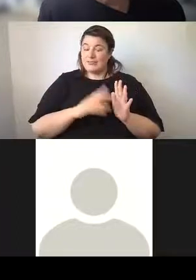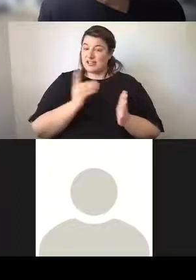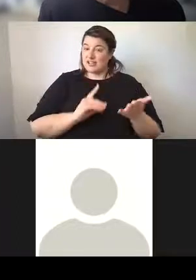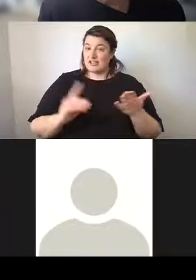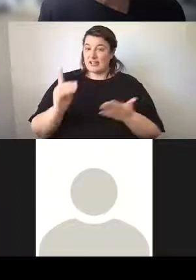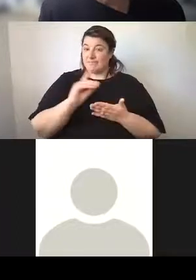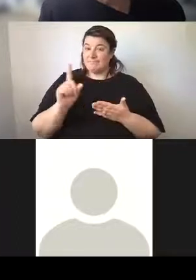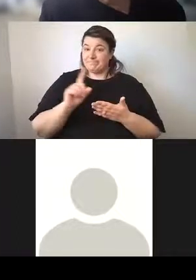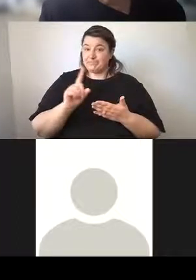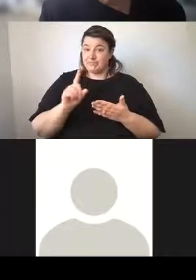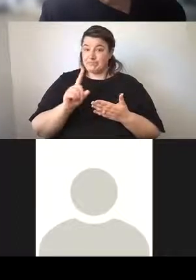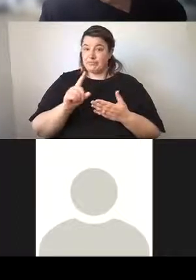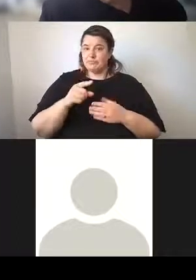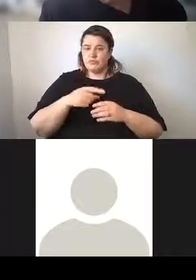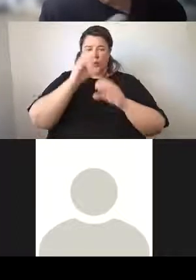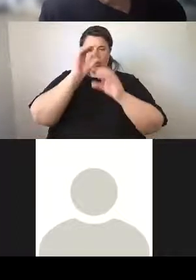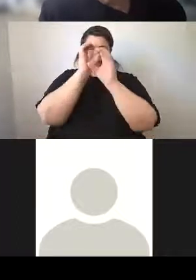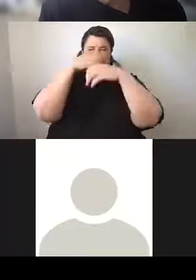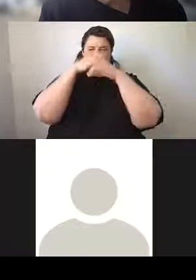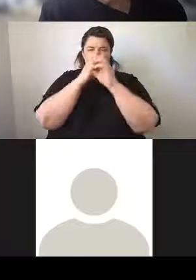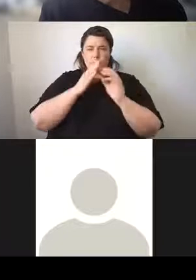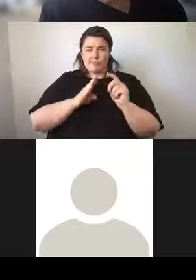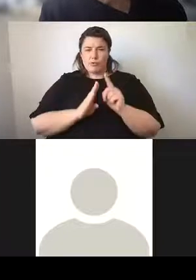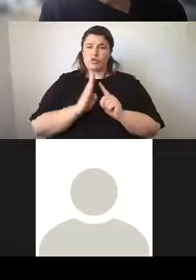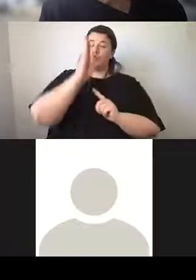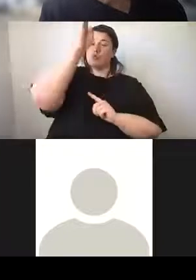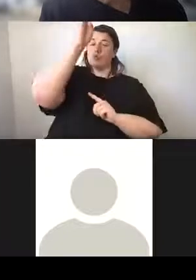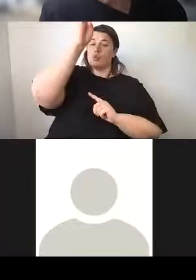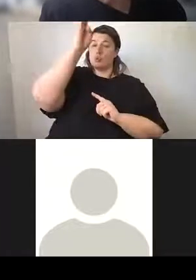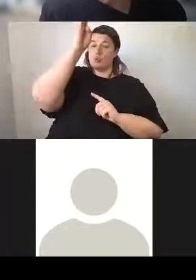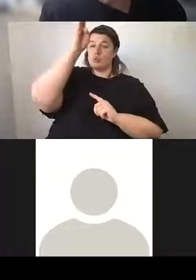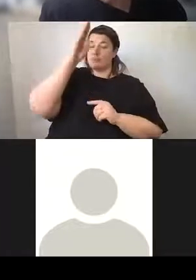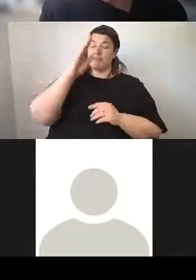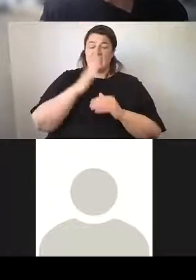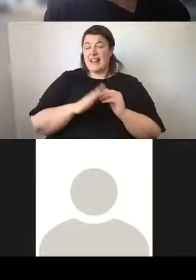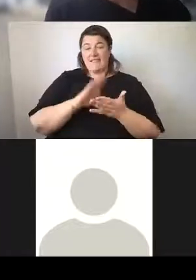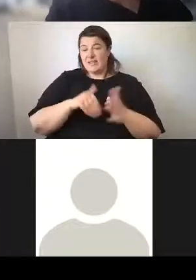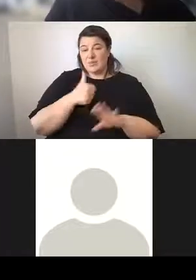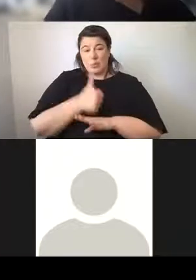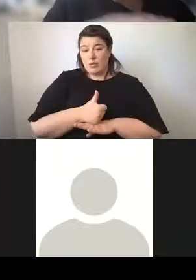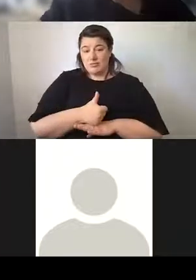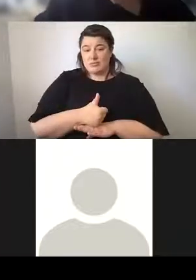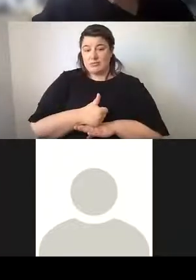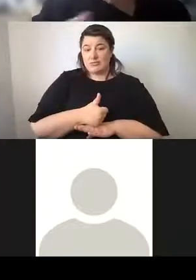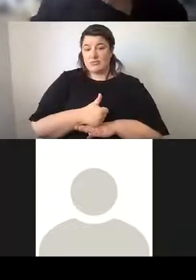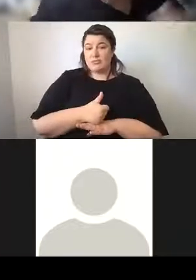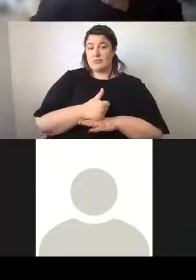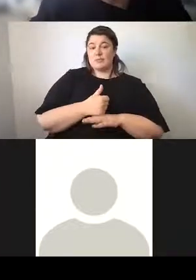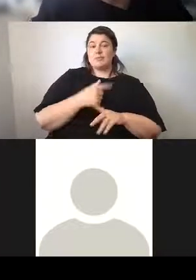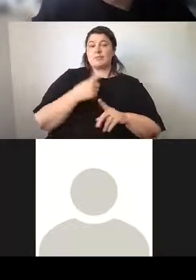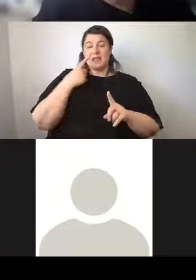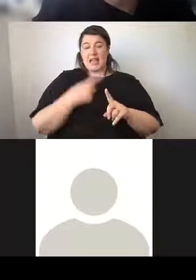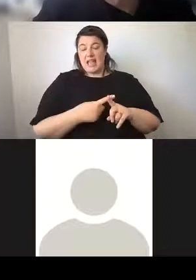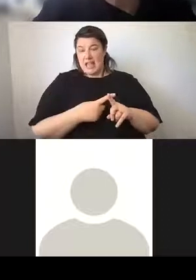to take a telescope through its roof, although that was never installed. And the whole of the dome rotates